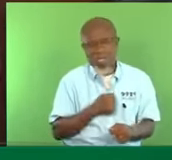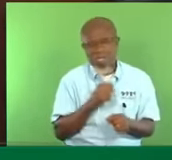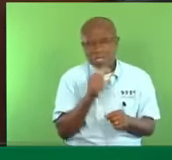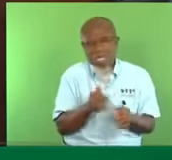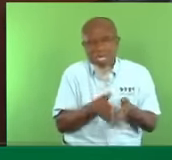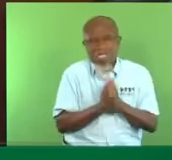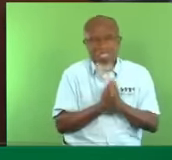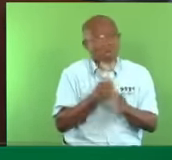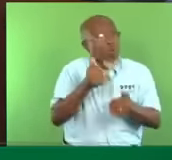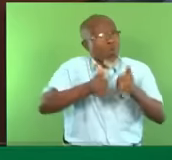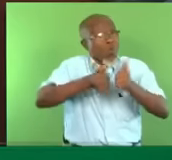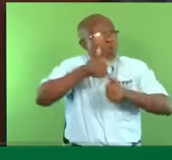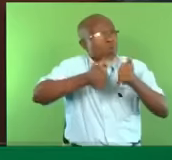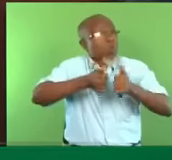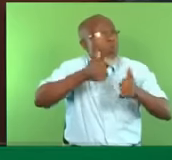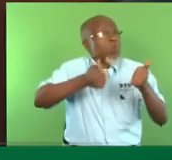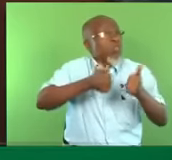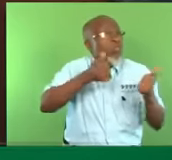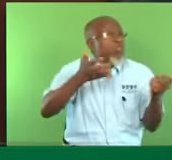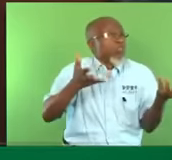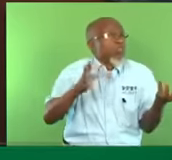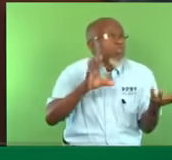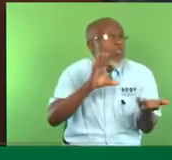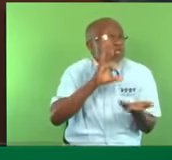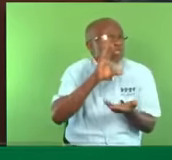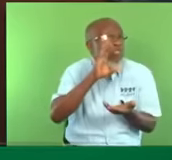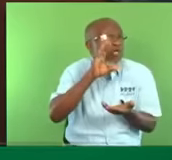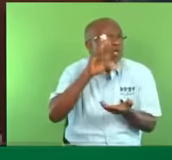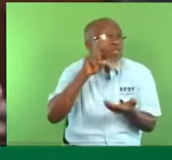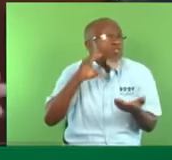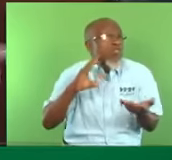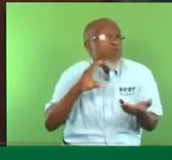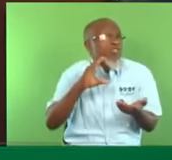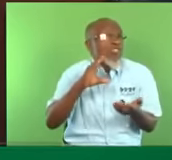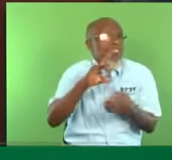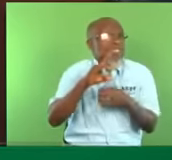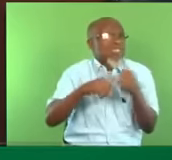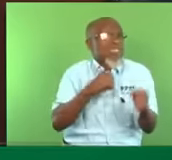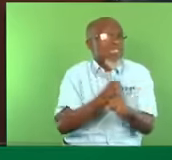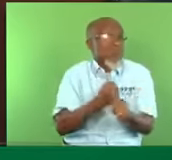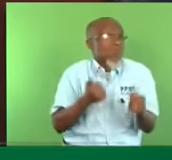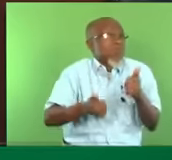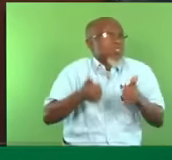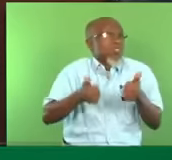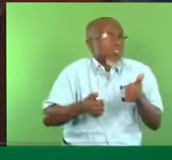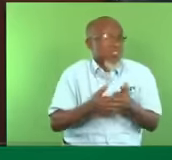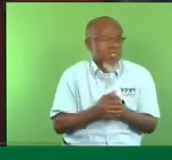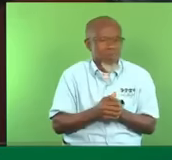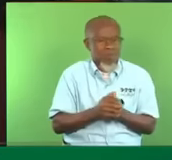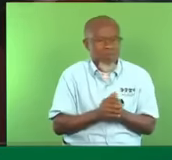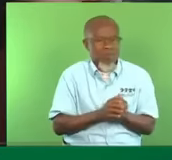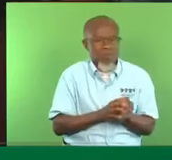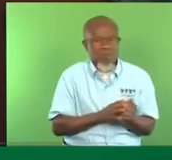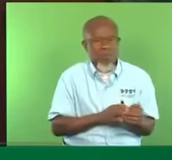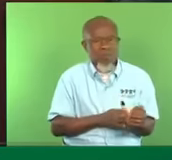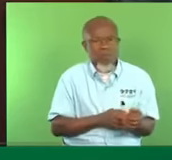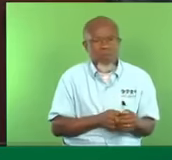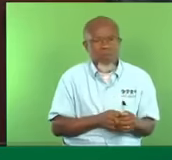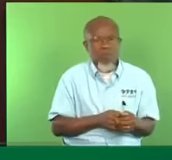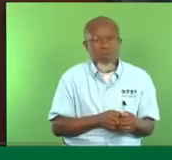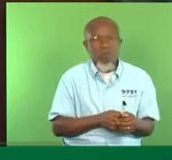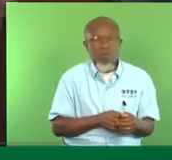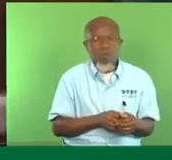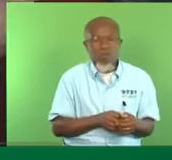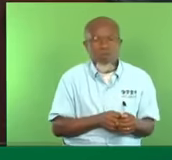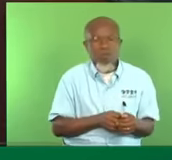And I again plea with the Minister, please, it is one thing to punish the member of Oropuch East, but do not